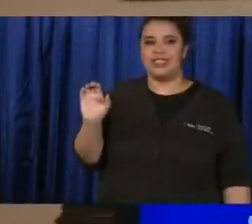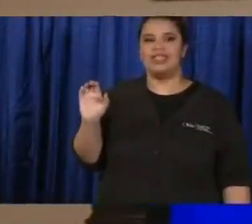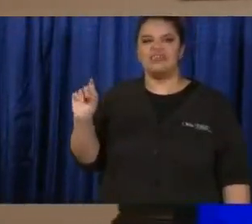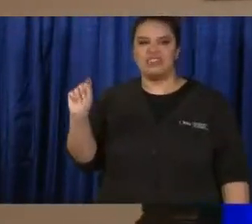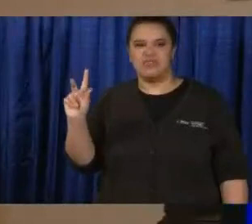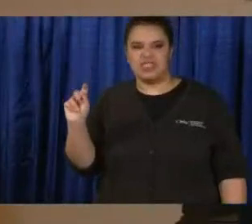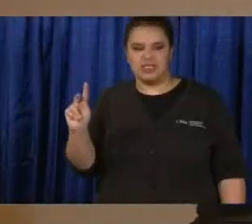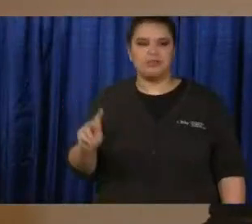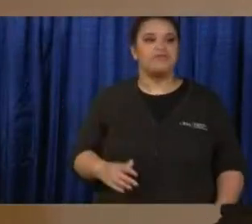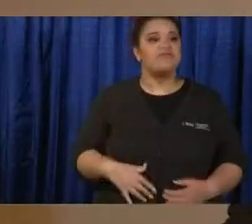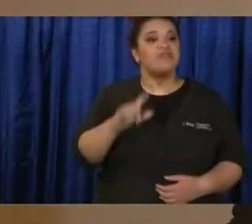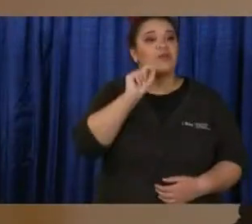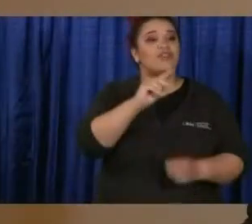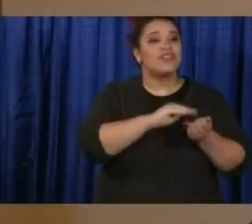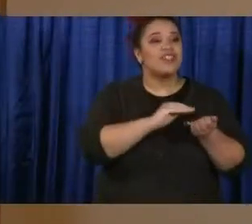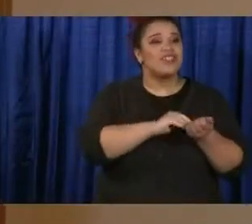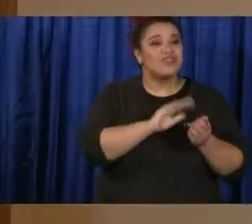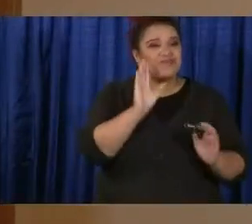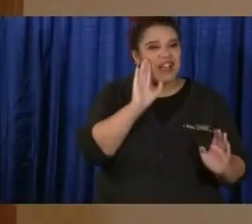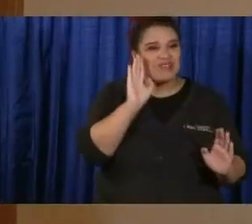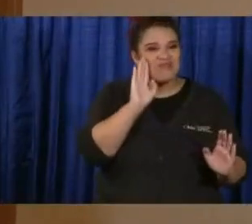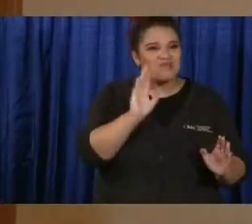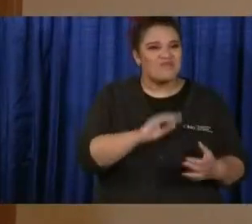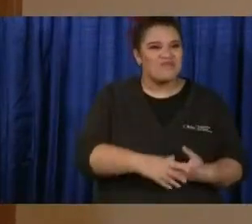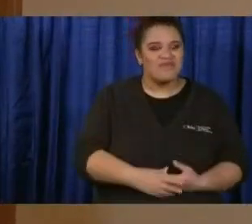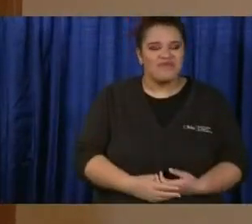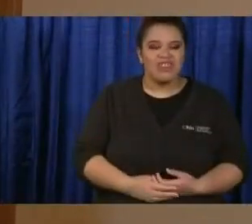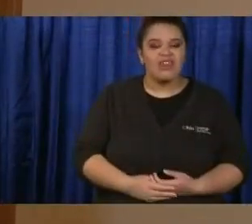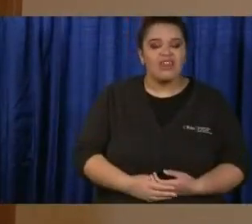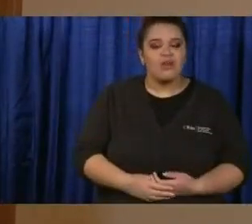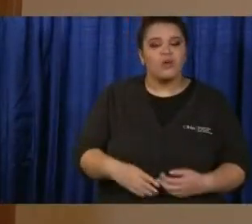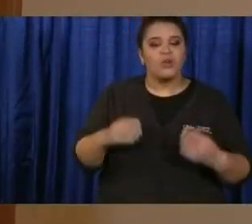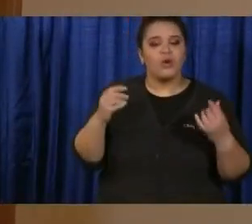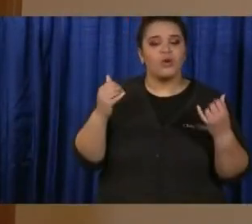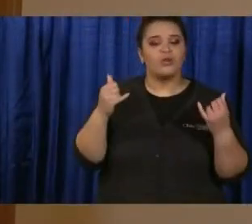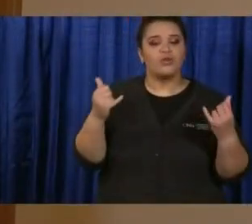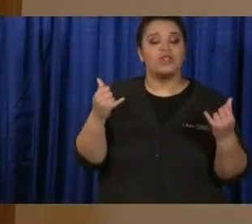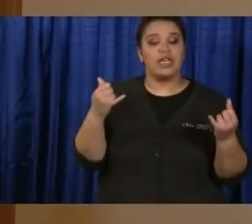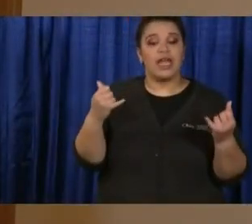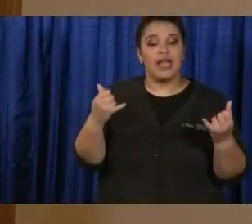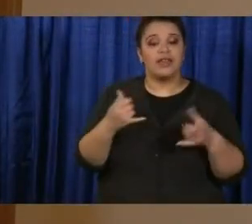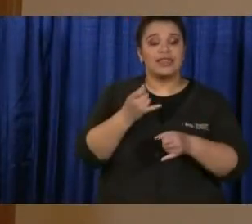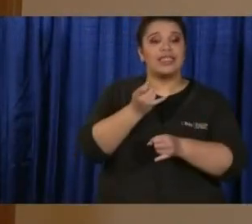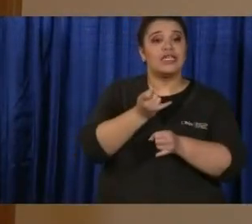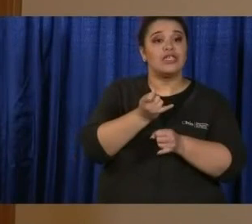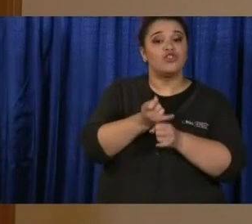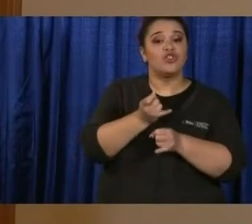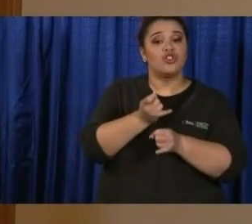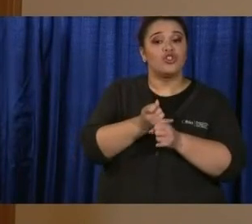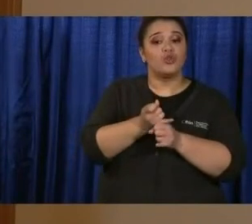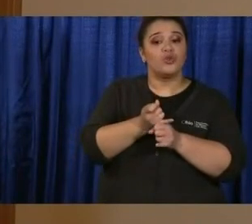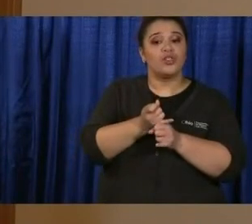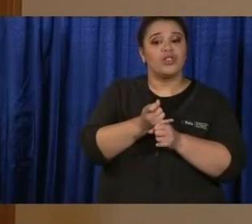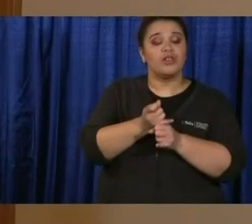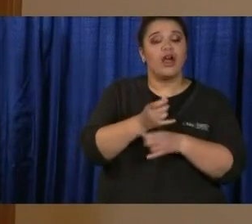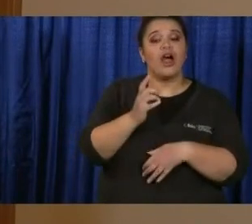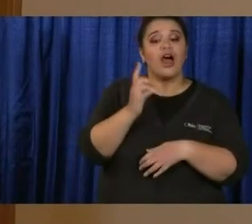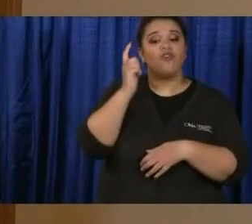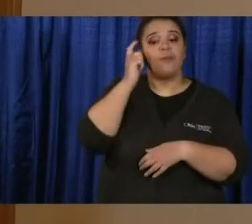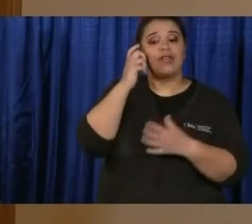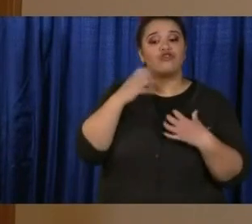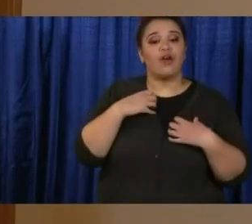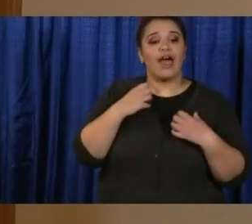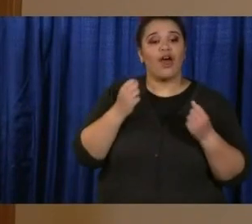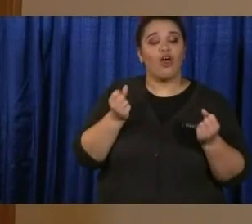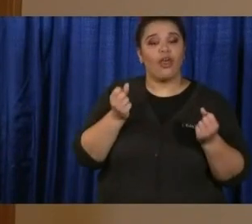Hi, Kevin. Hello, how are you? Good. Today, the Institute of Mental Health Statistics out of the University of Washington